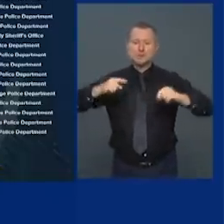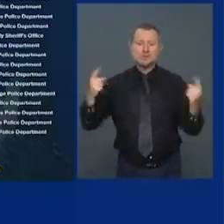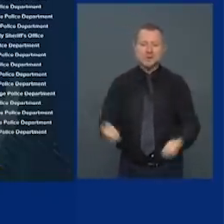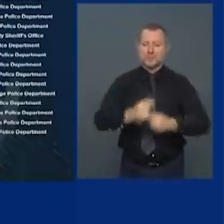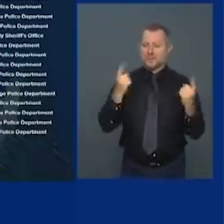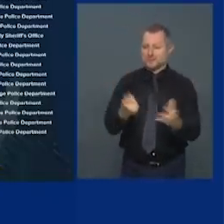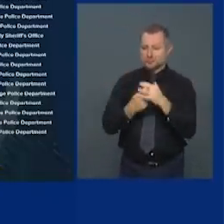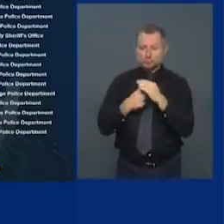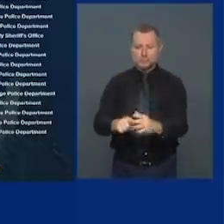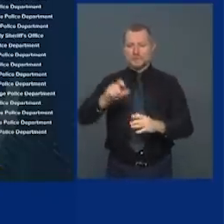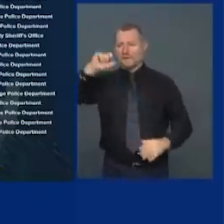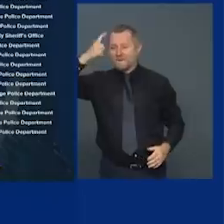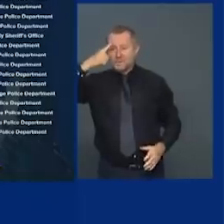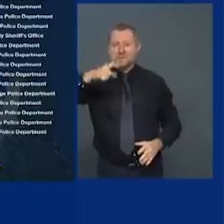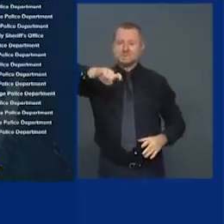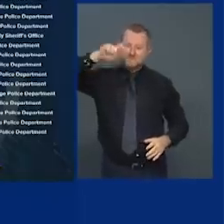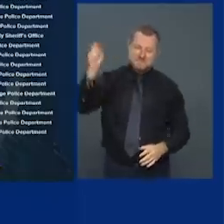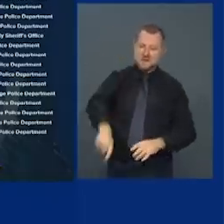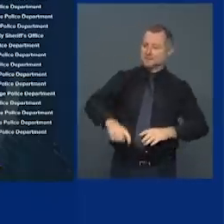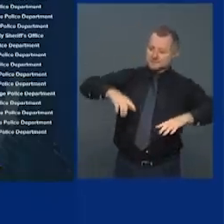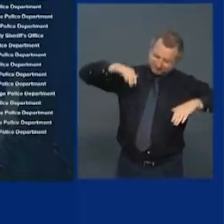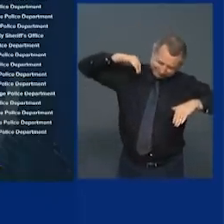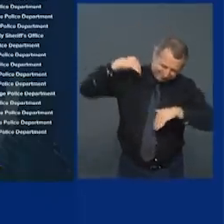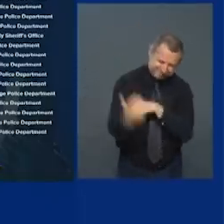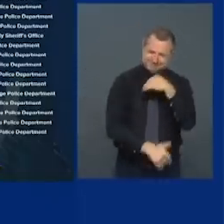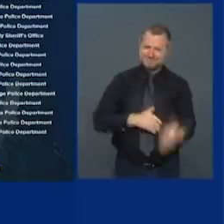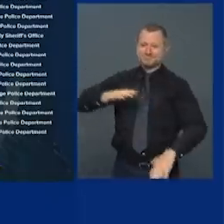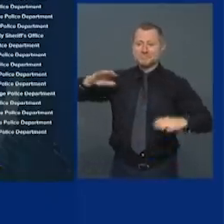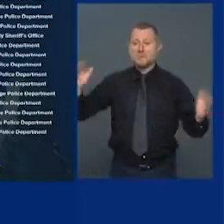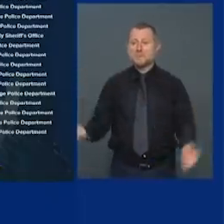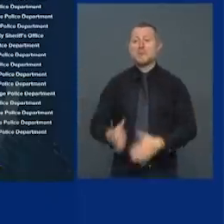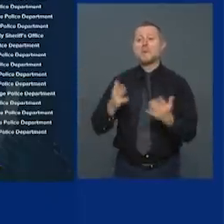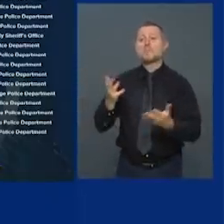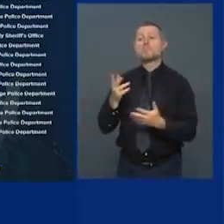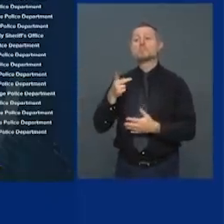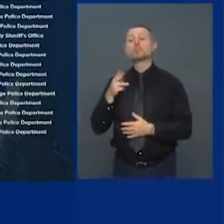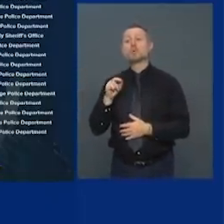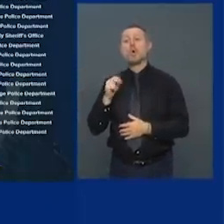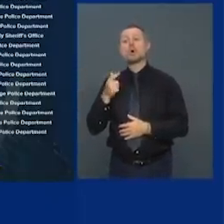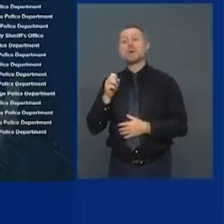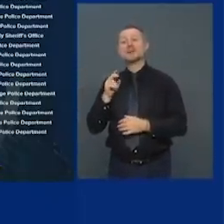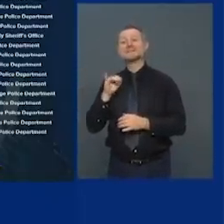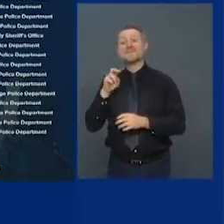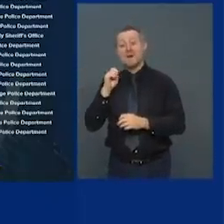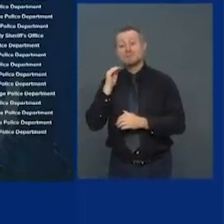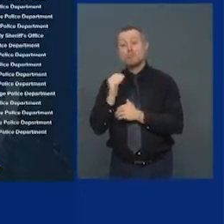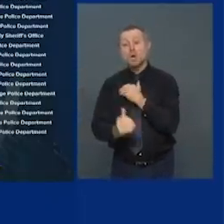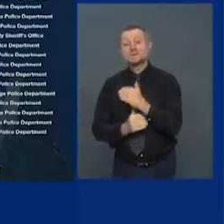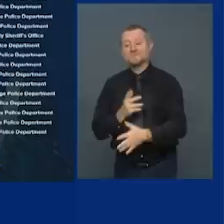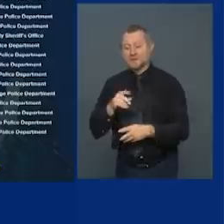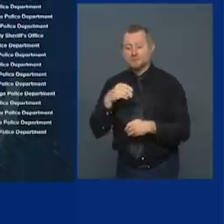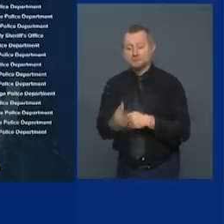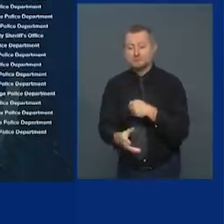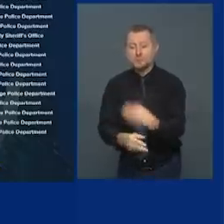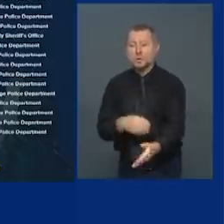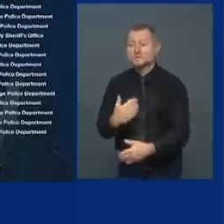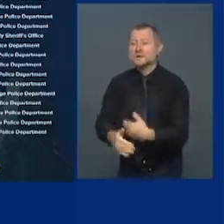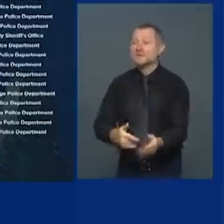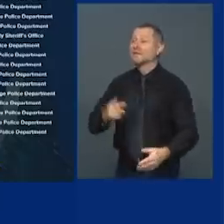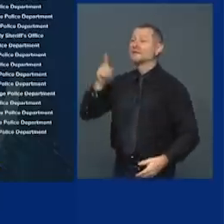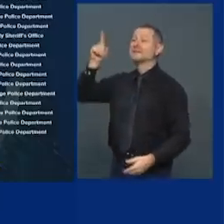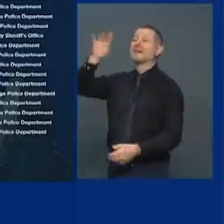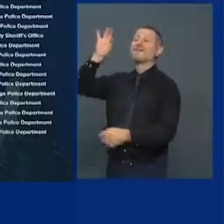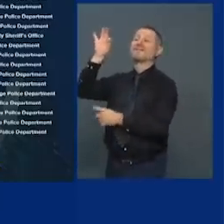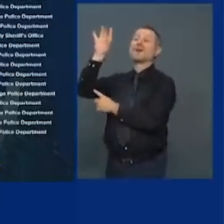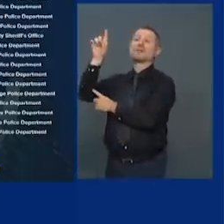is about action and progress you want to be a progressive make progress that's how FDR defined the word progressive you know